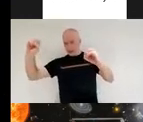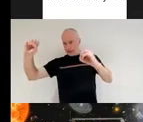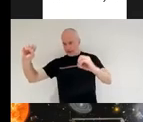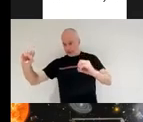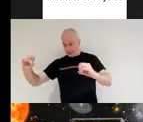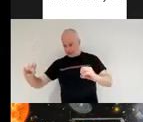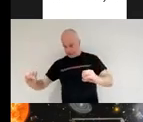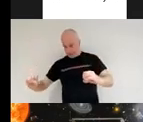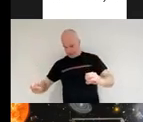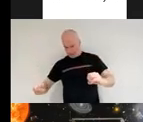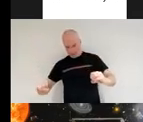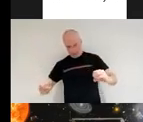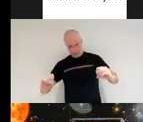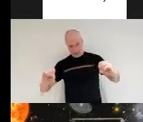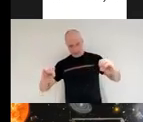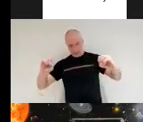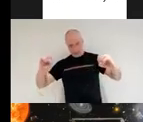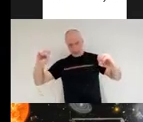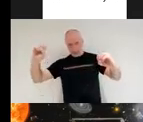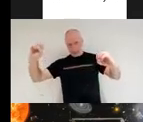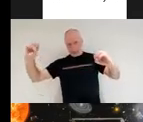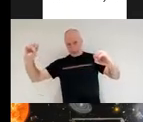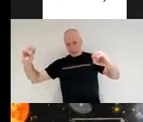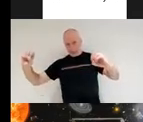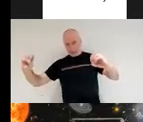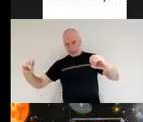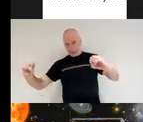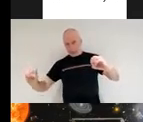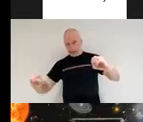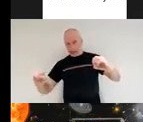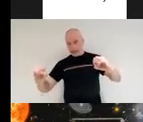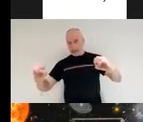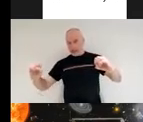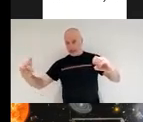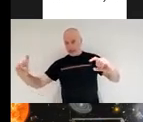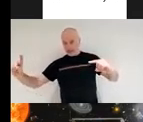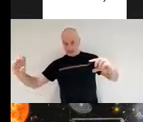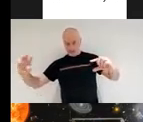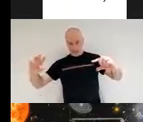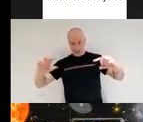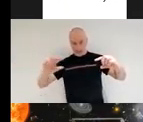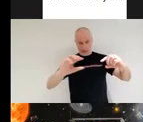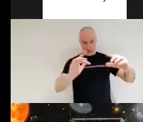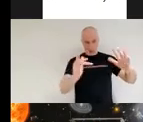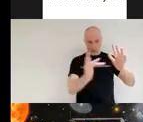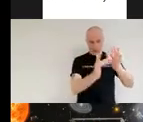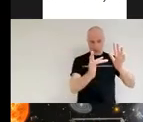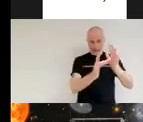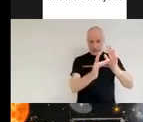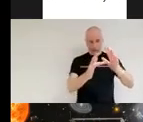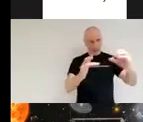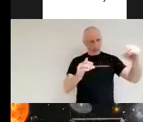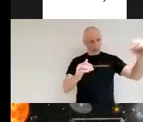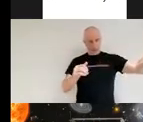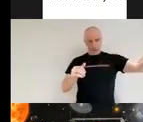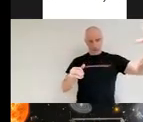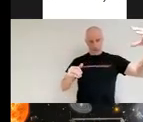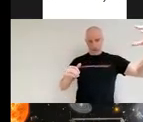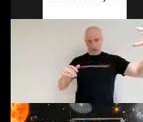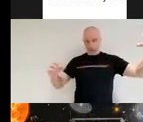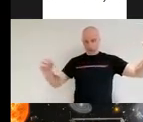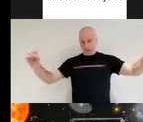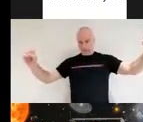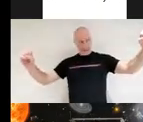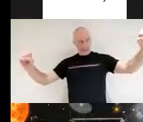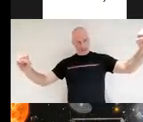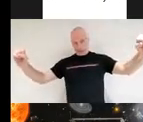then it's got the component of attraction towards the center of the sun and a component of